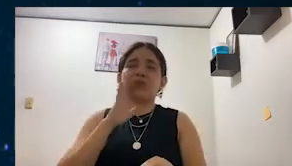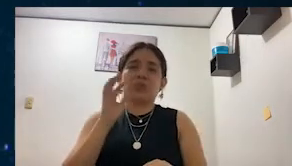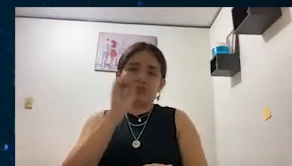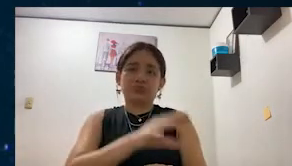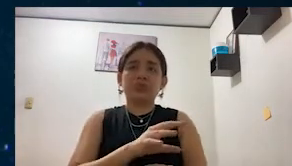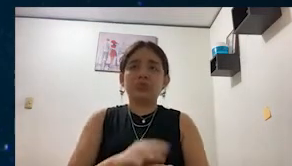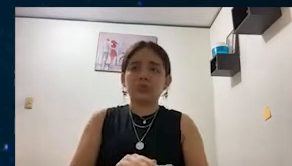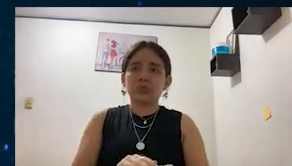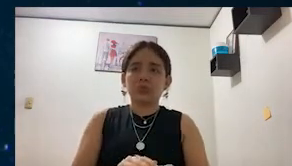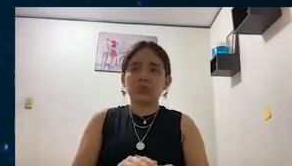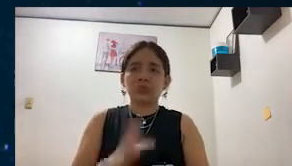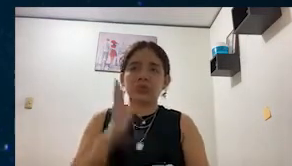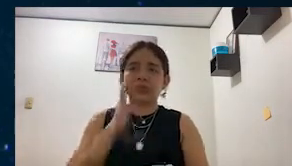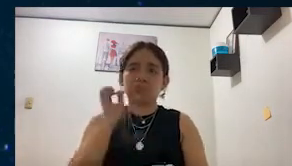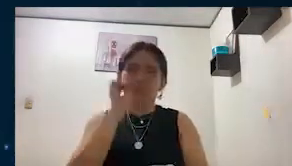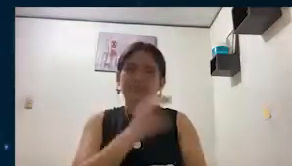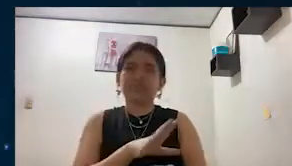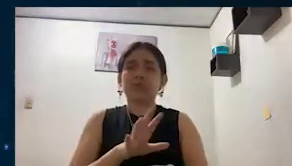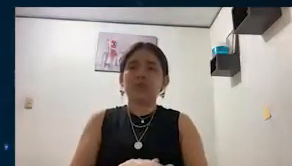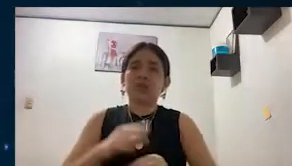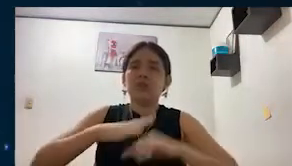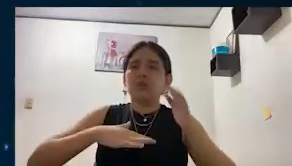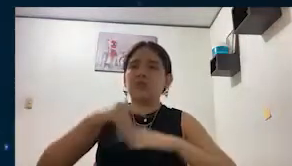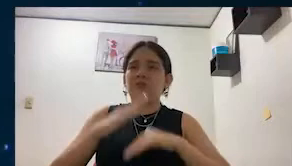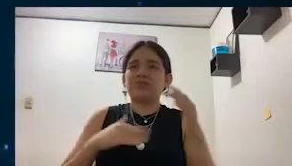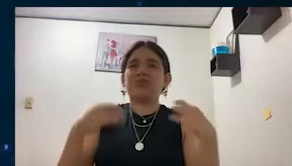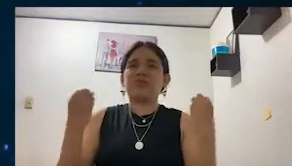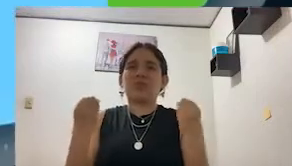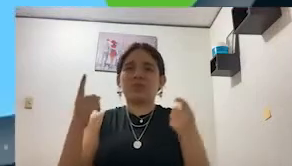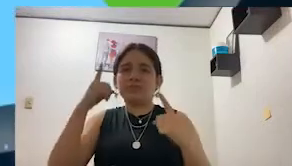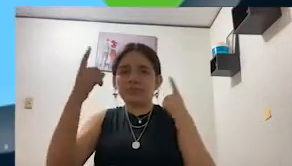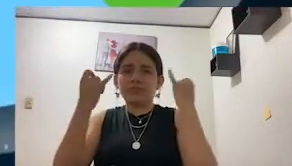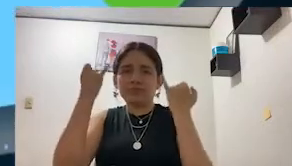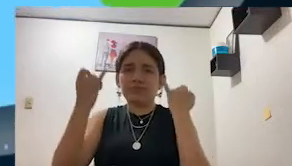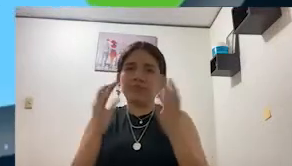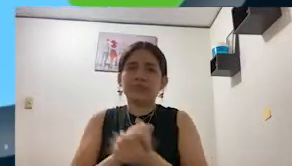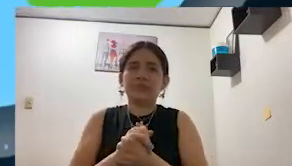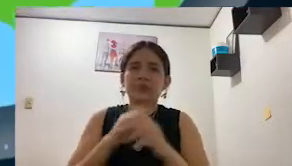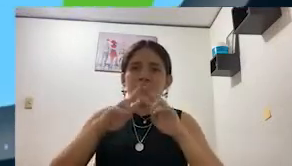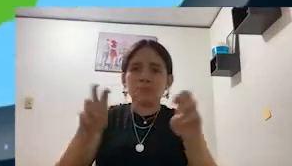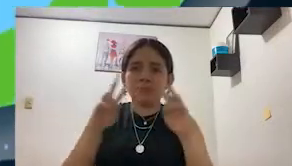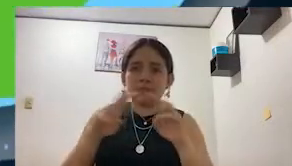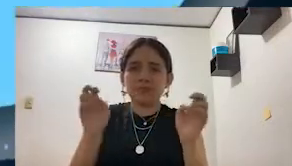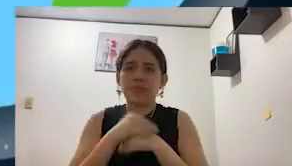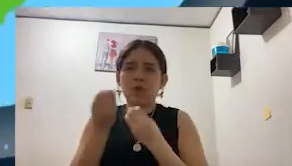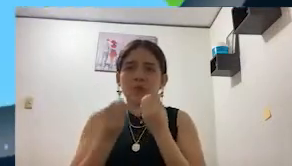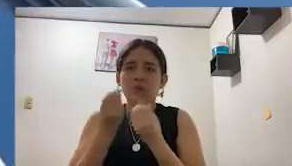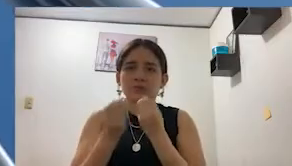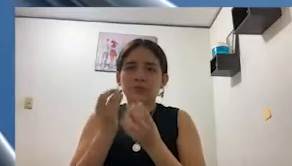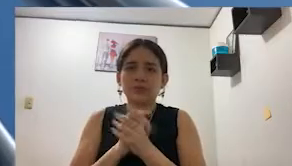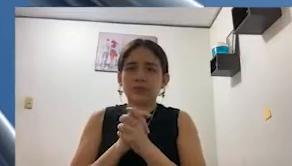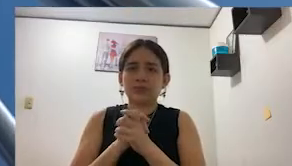total or partial replacement of conventional aggregate. A clear example of accessibility is CDE Global.